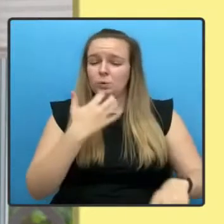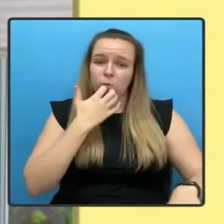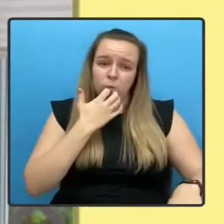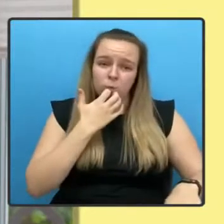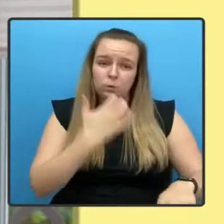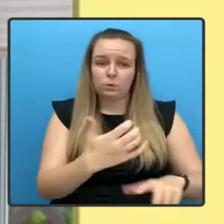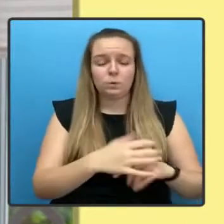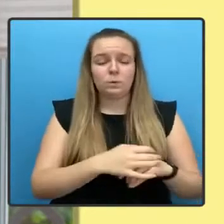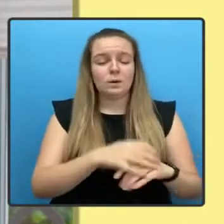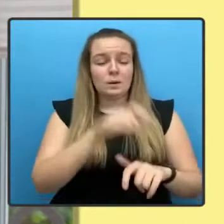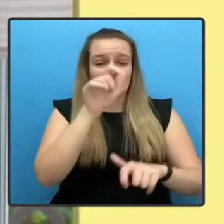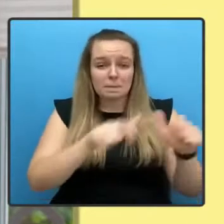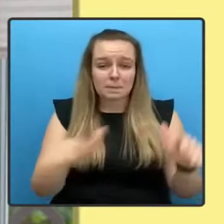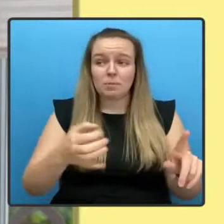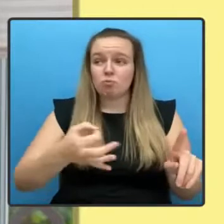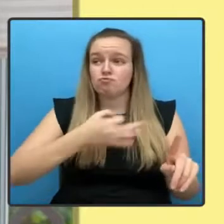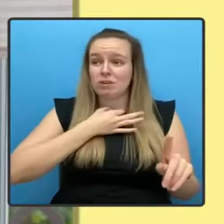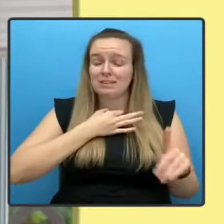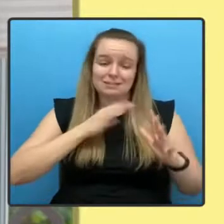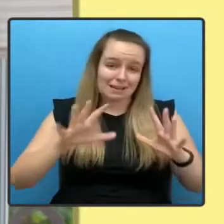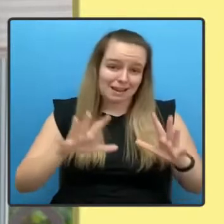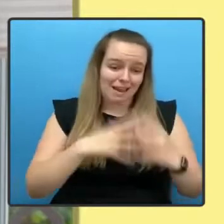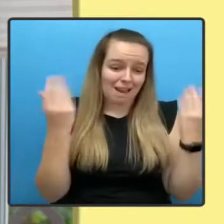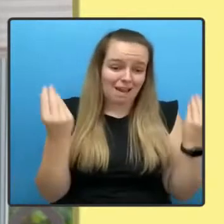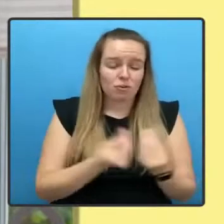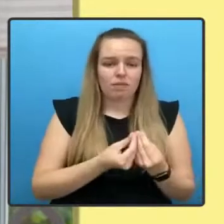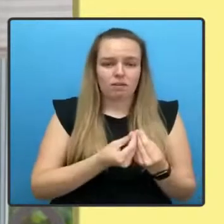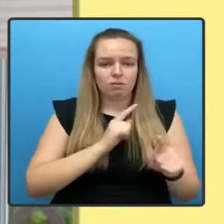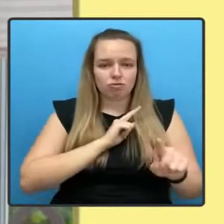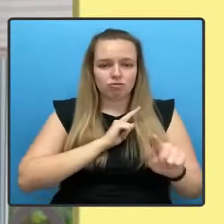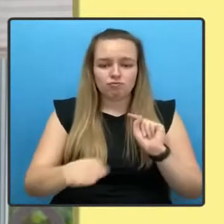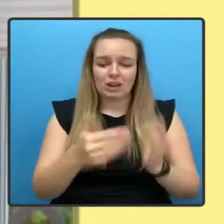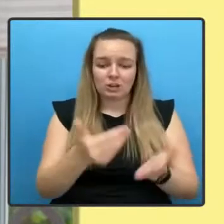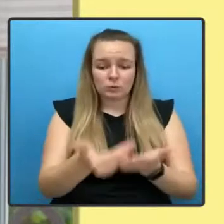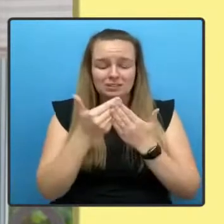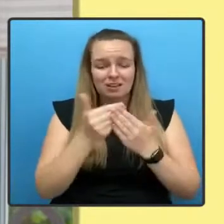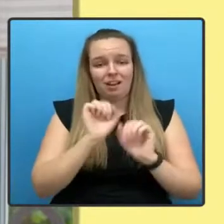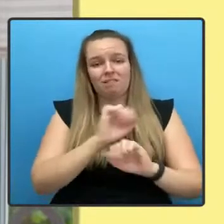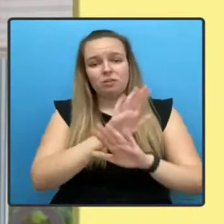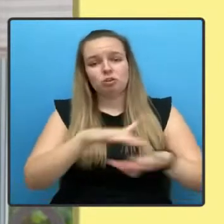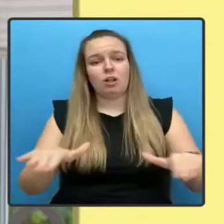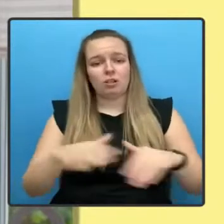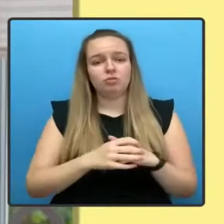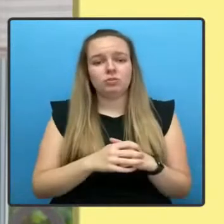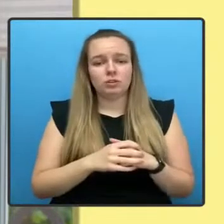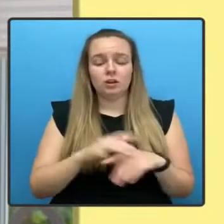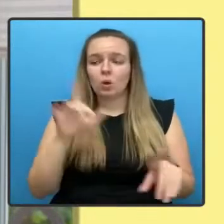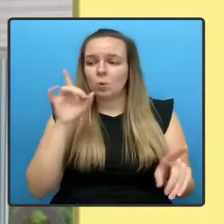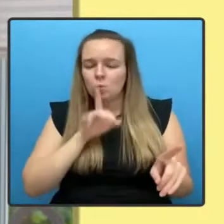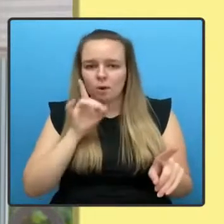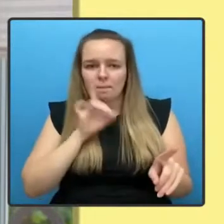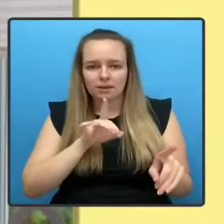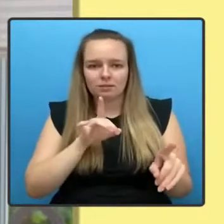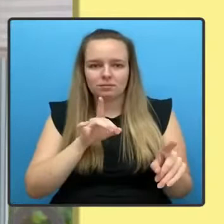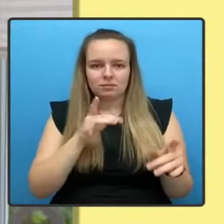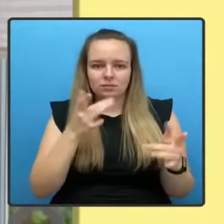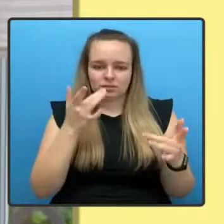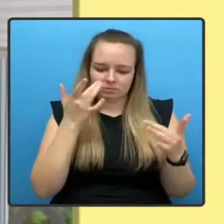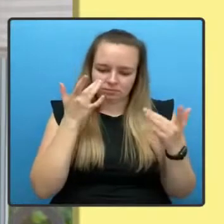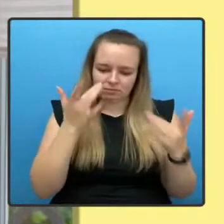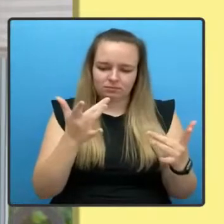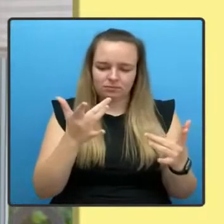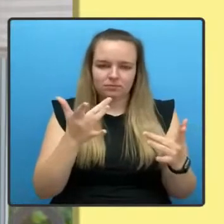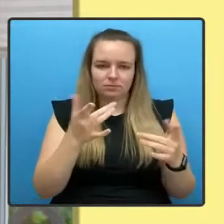all in desperate attempts to save their children. Women demonstrating in defence of the most basic rights